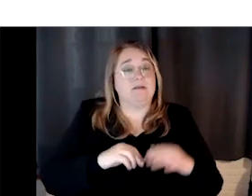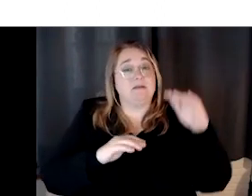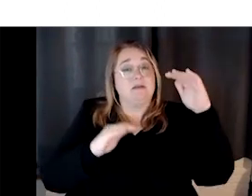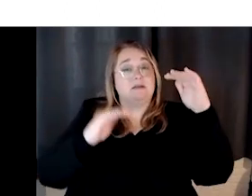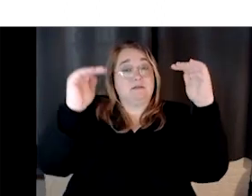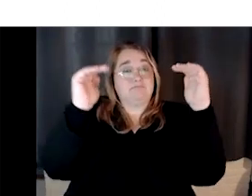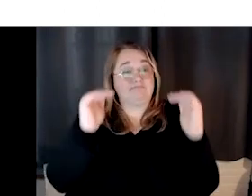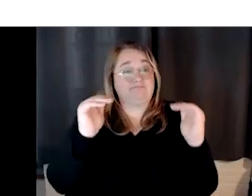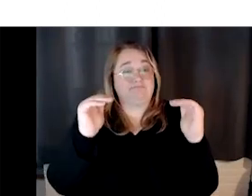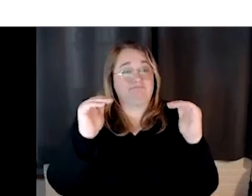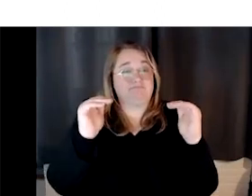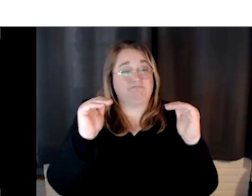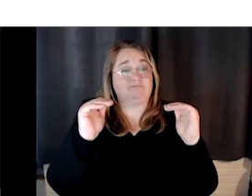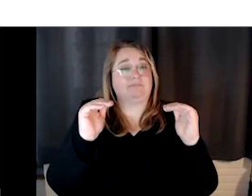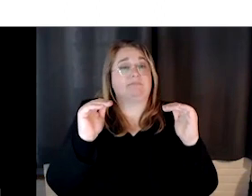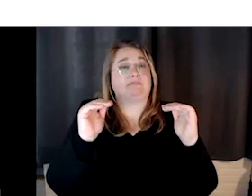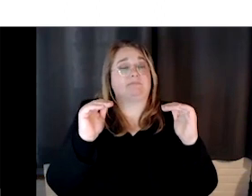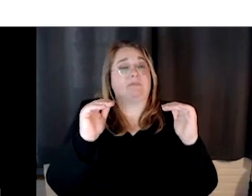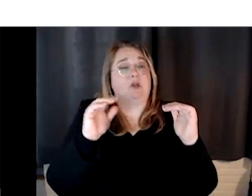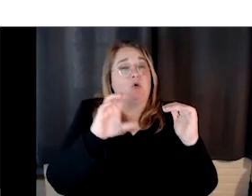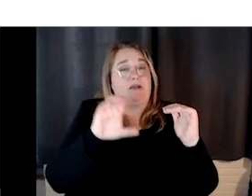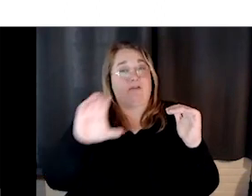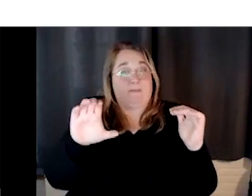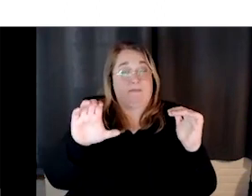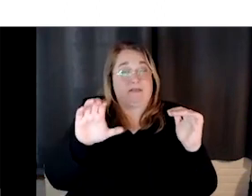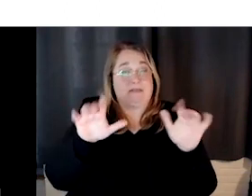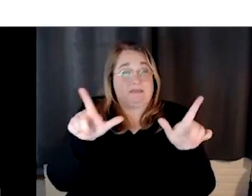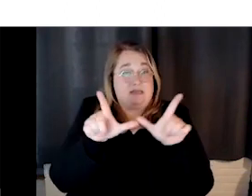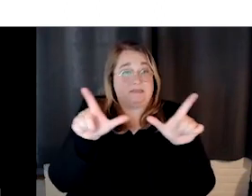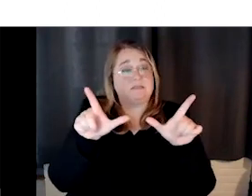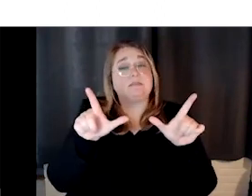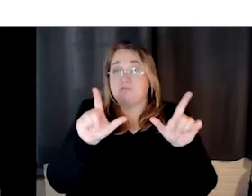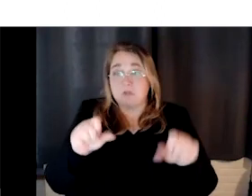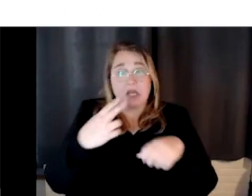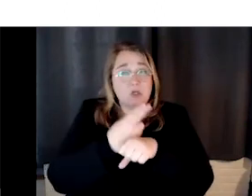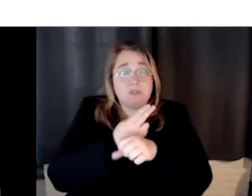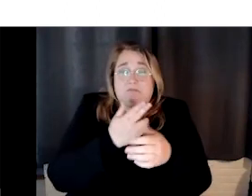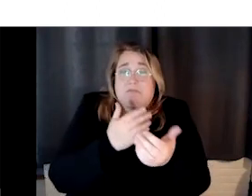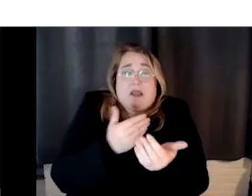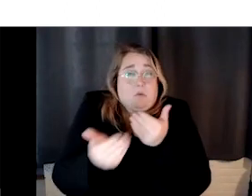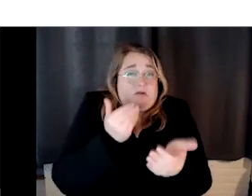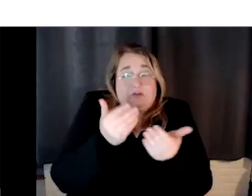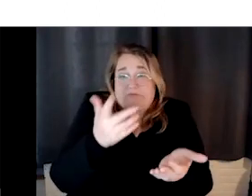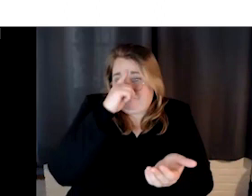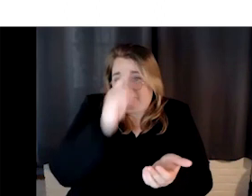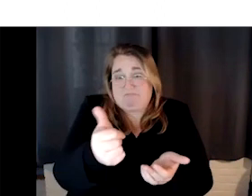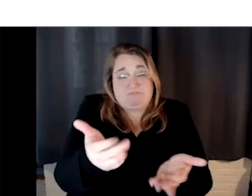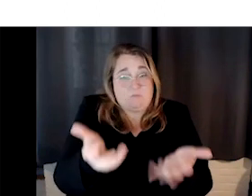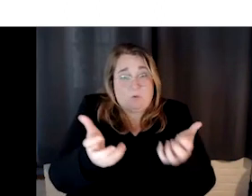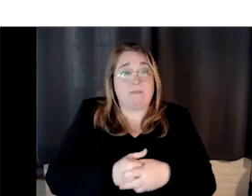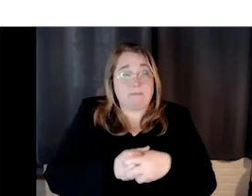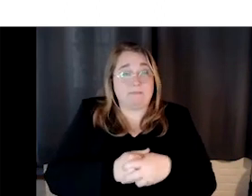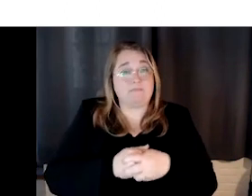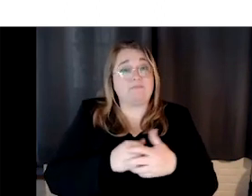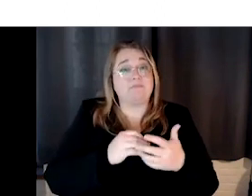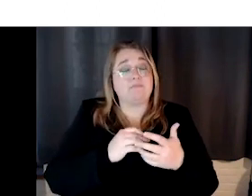that work however you want. You just have to attribute it to the copyright owner. That's, that's it. You can sell materials. You can,